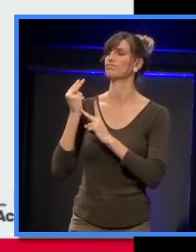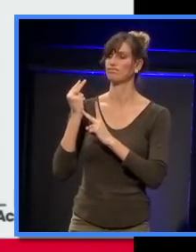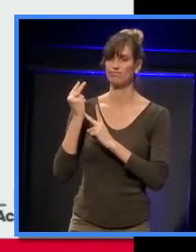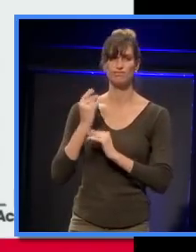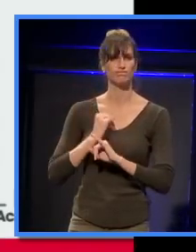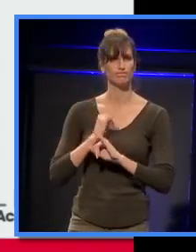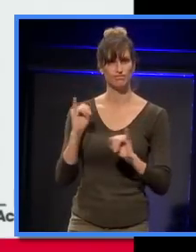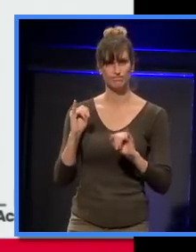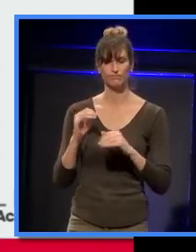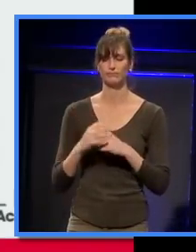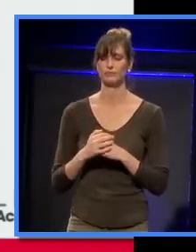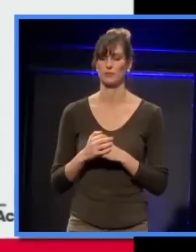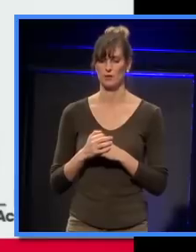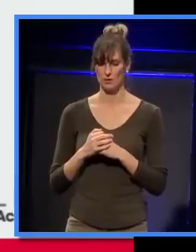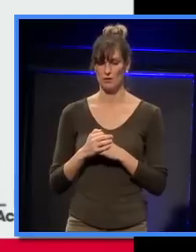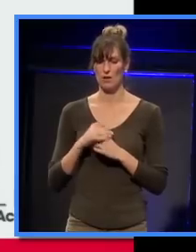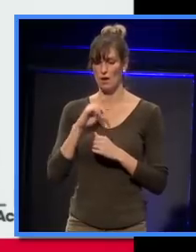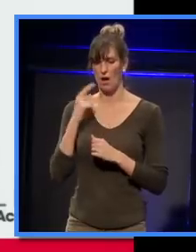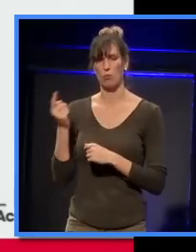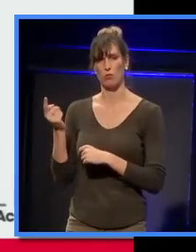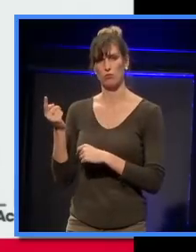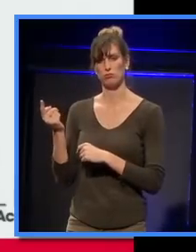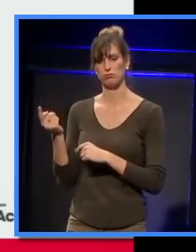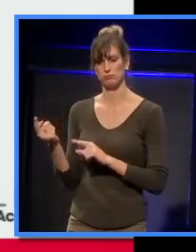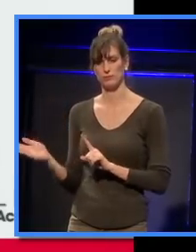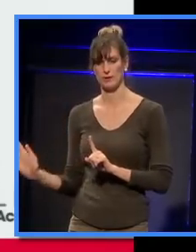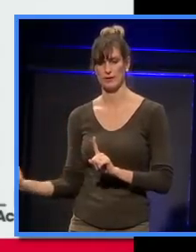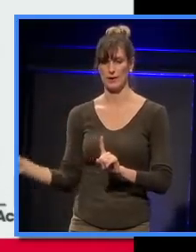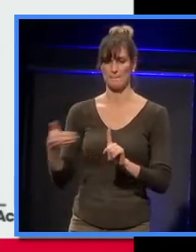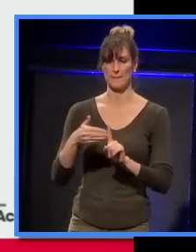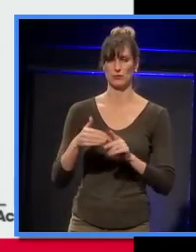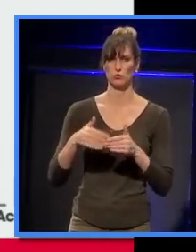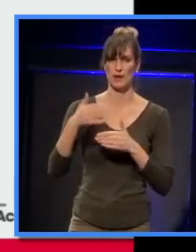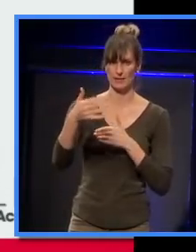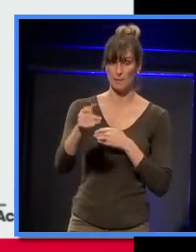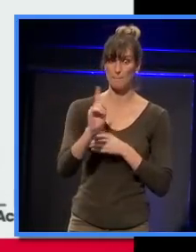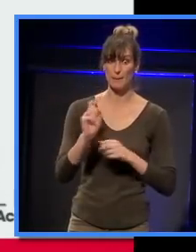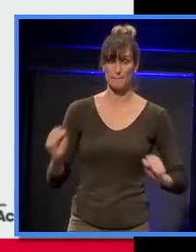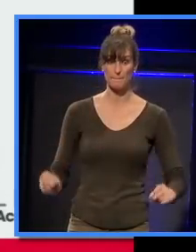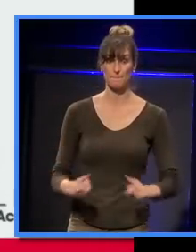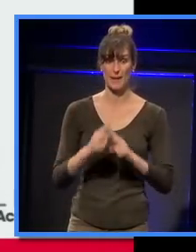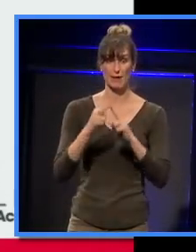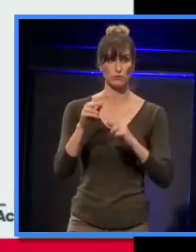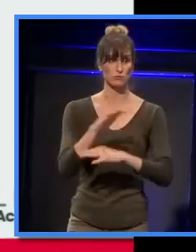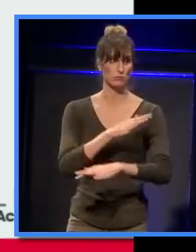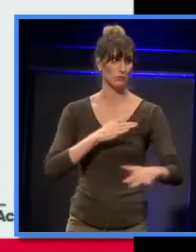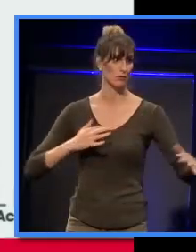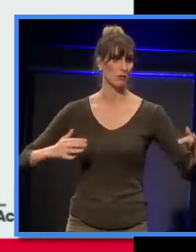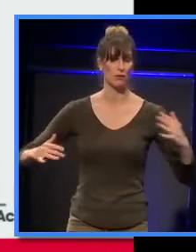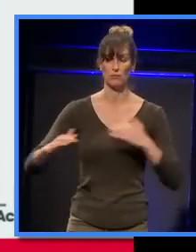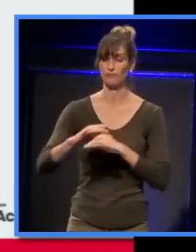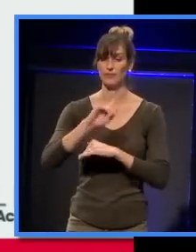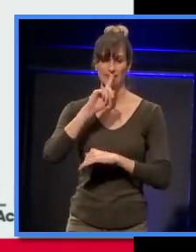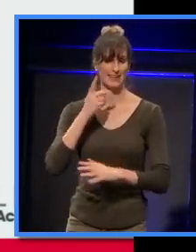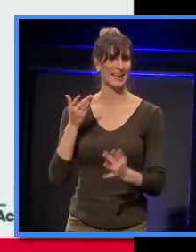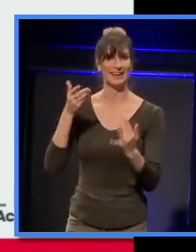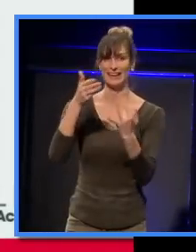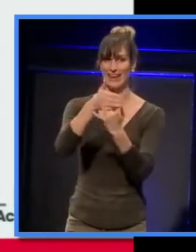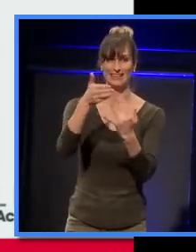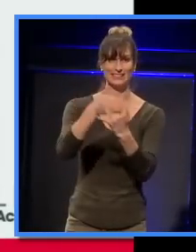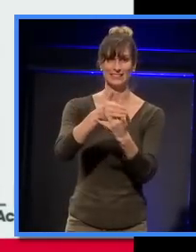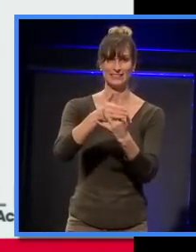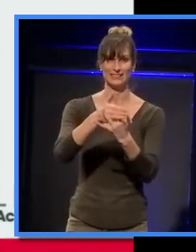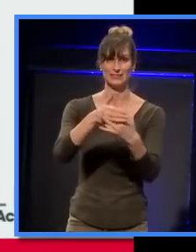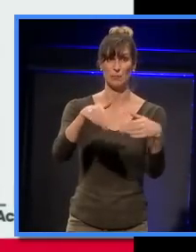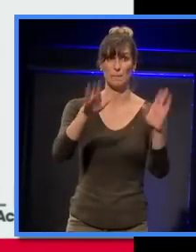And I'll come back a little bit more to that in a second. The whole of Paris was, we couldn't get to the site that day because the terrorists fled